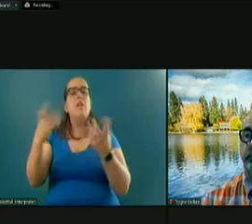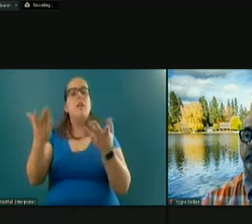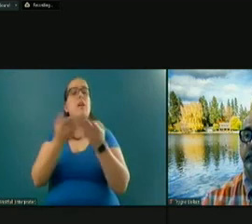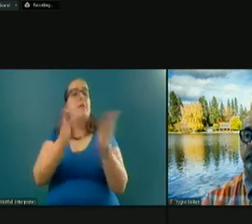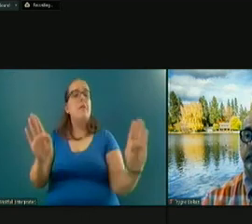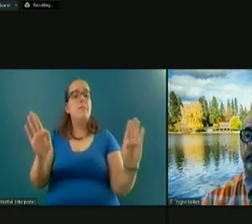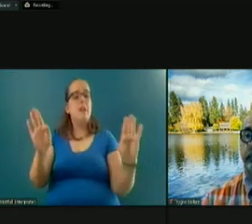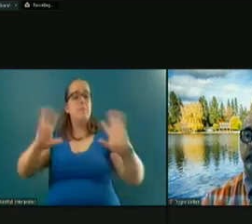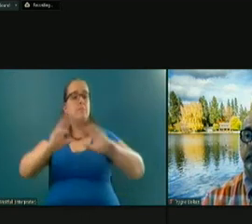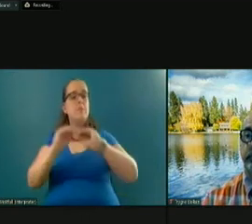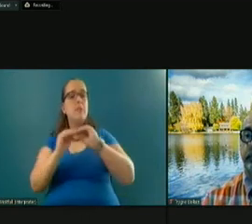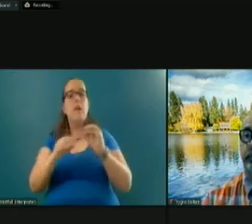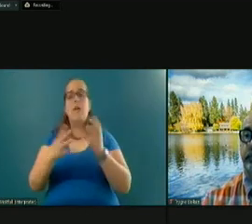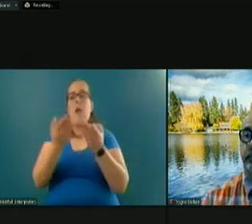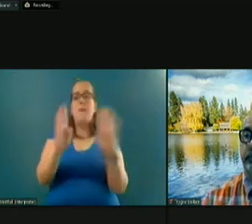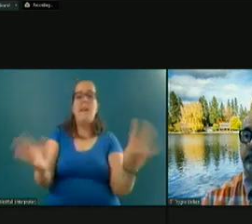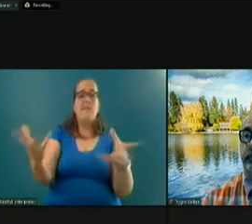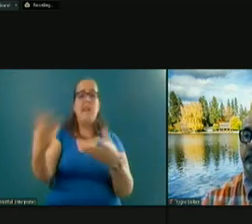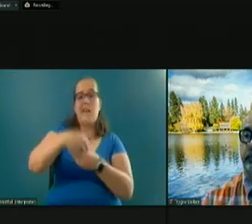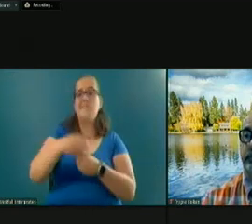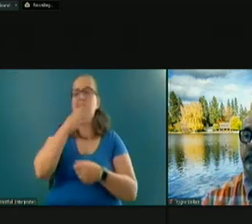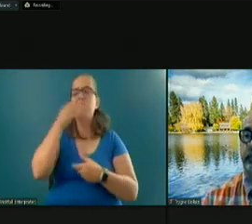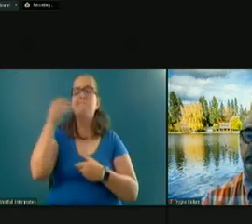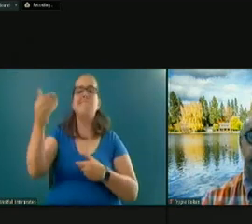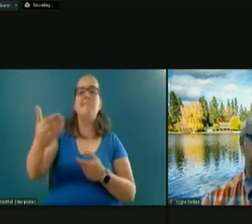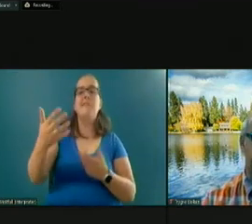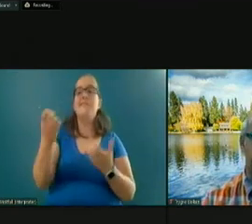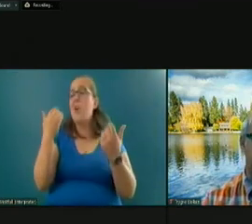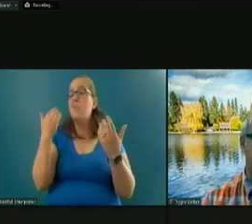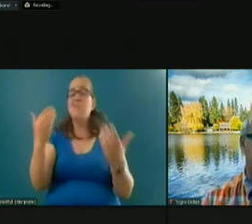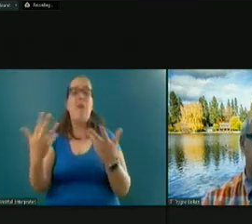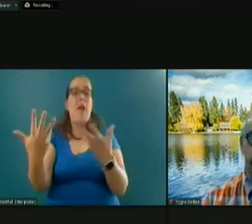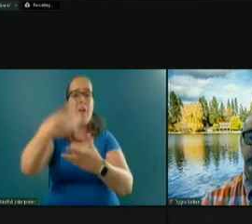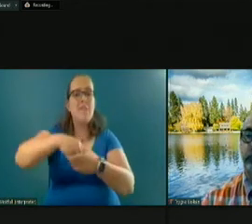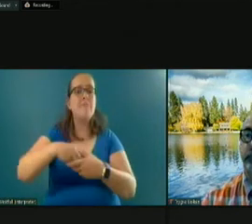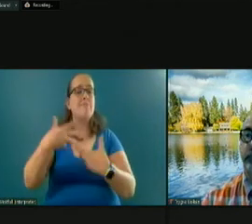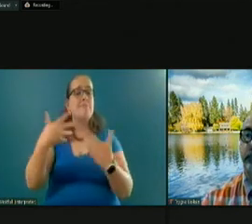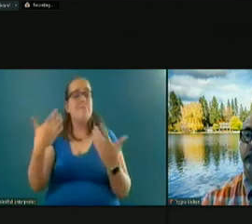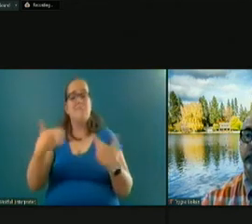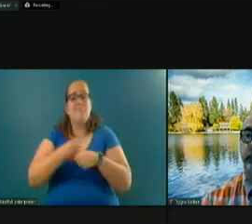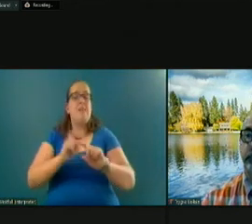and public engagement forthcoming on that. So get involved and make a difference.